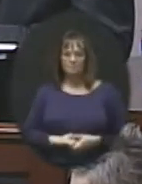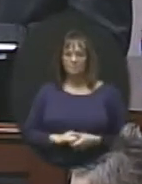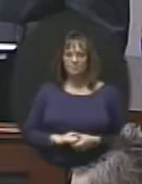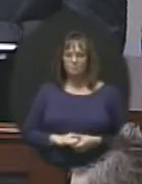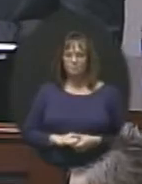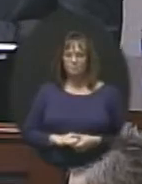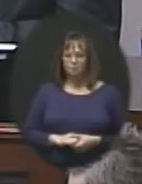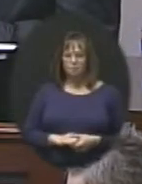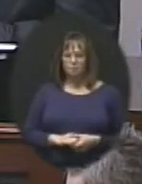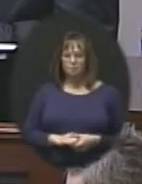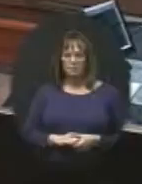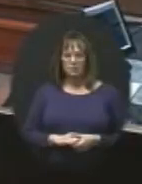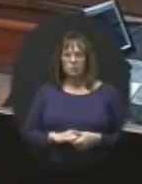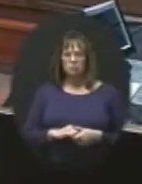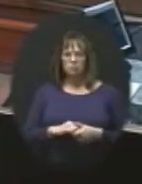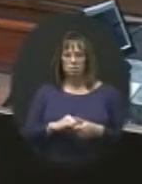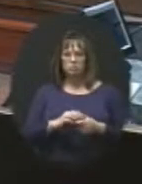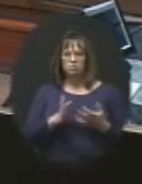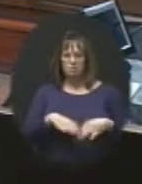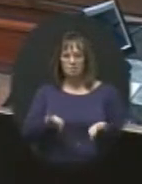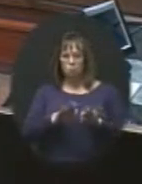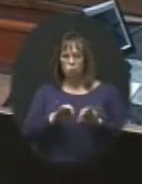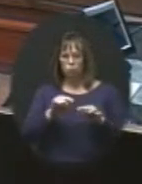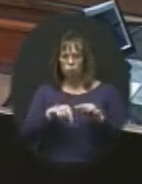That's a huge risk factor to us too.